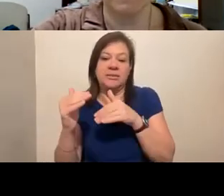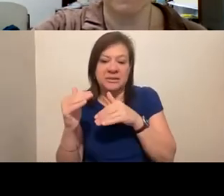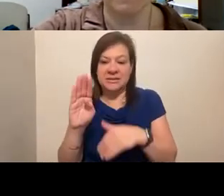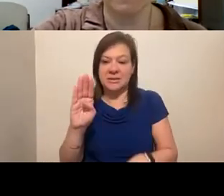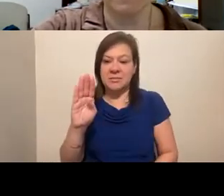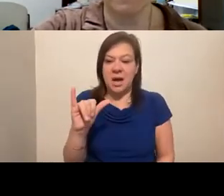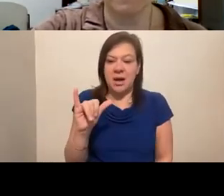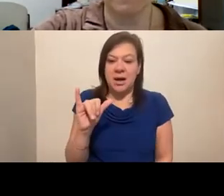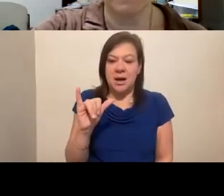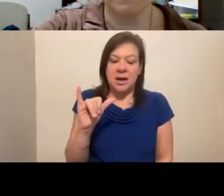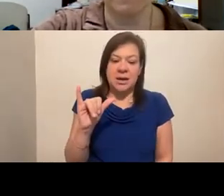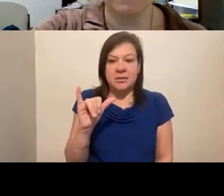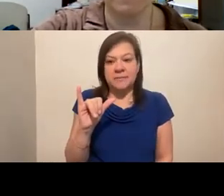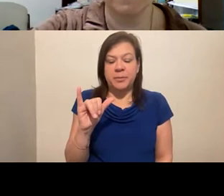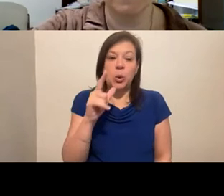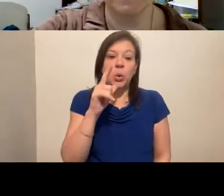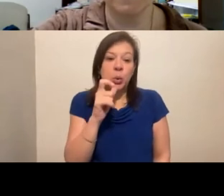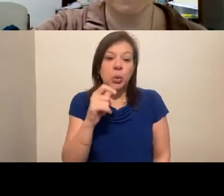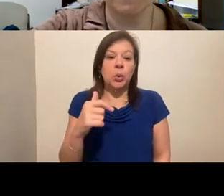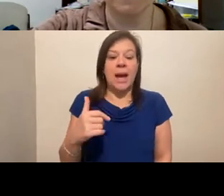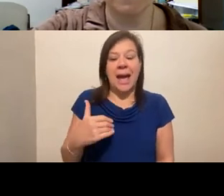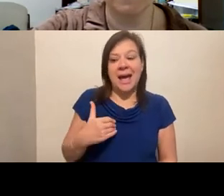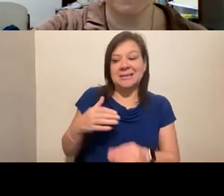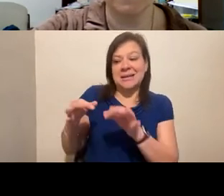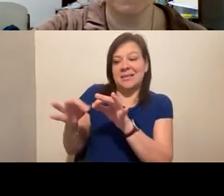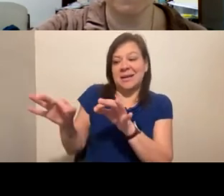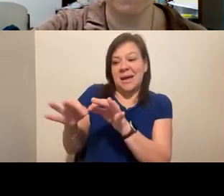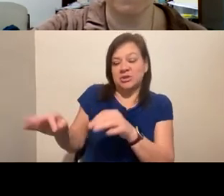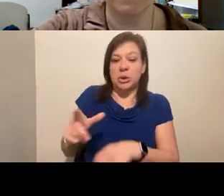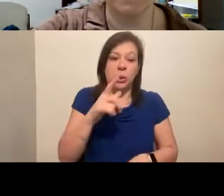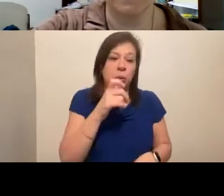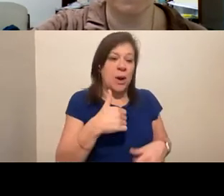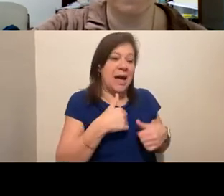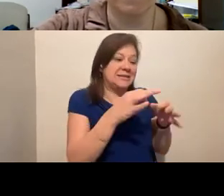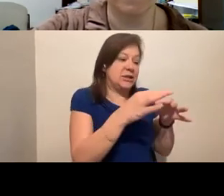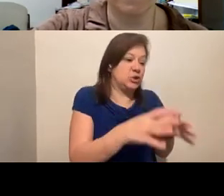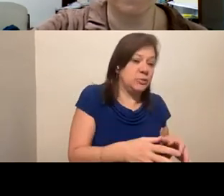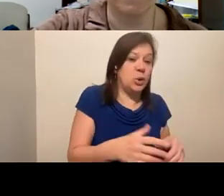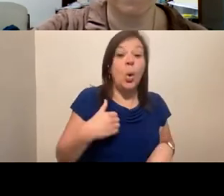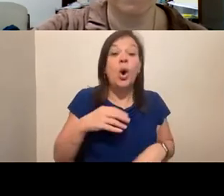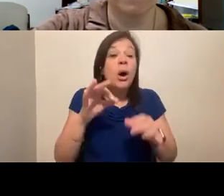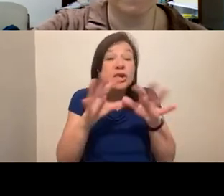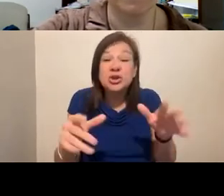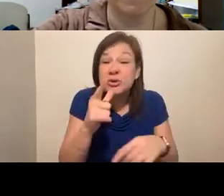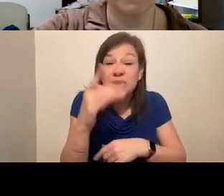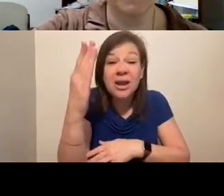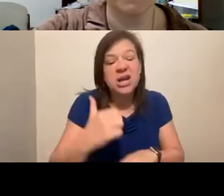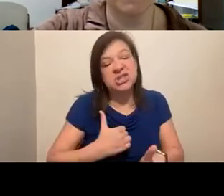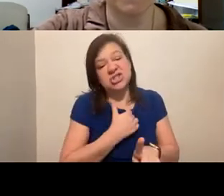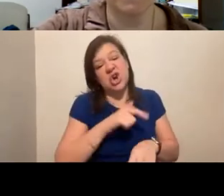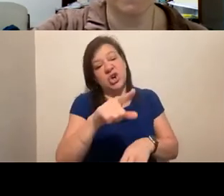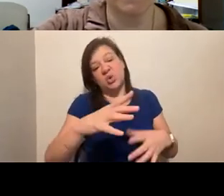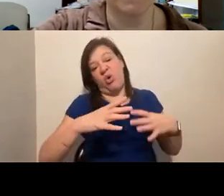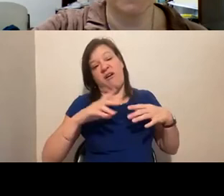who has the description or who has the interpreter or the interpreters on lunch break or whatever those things